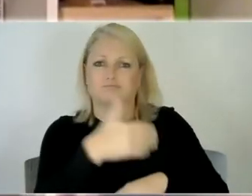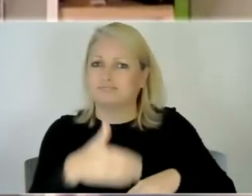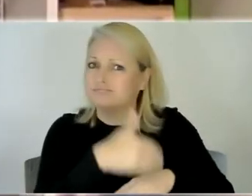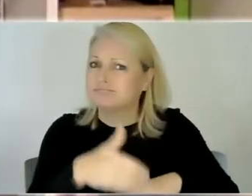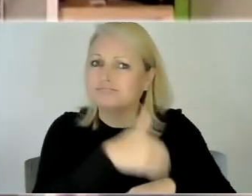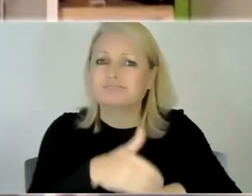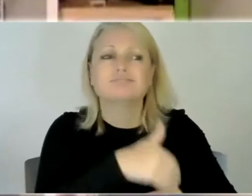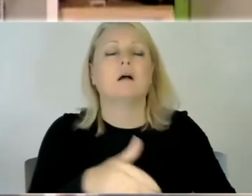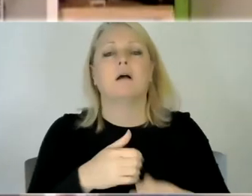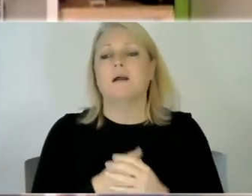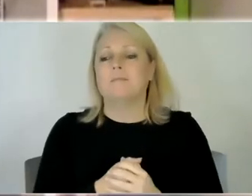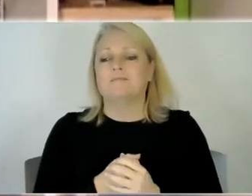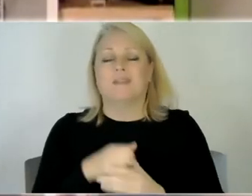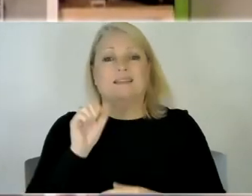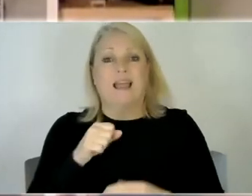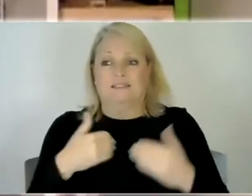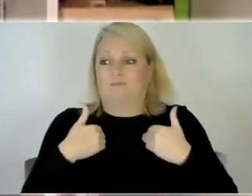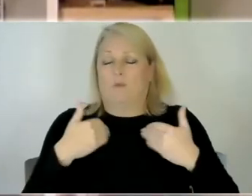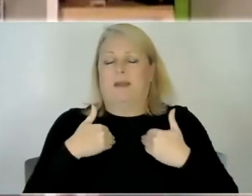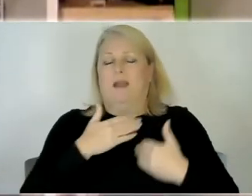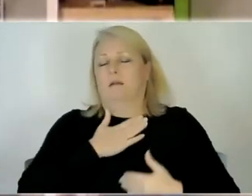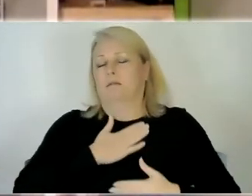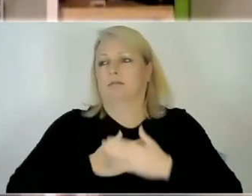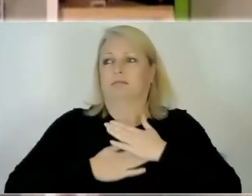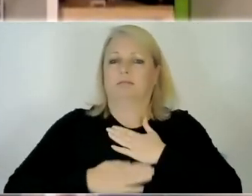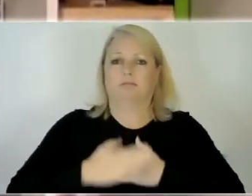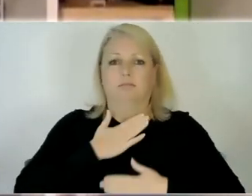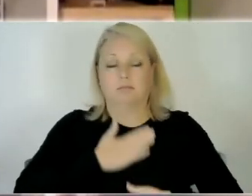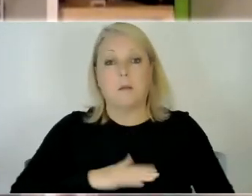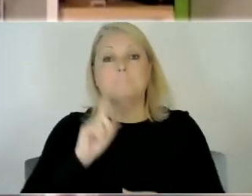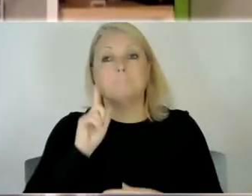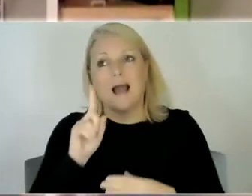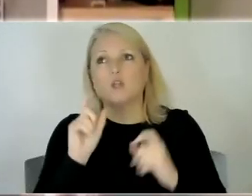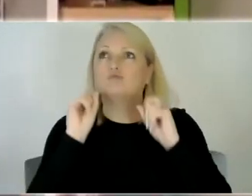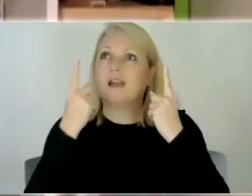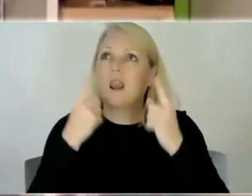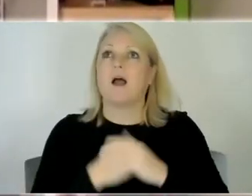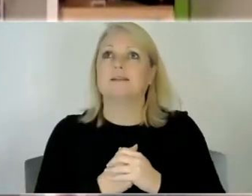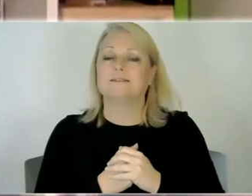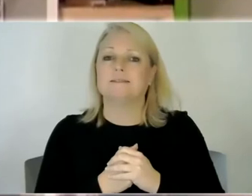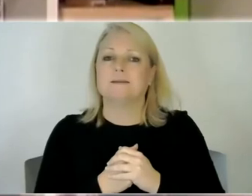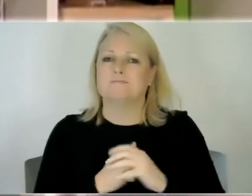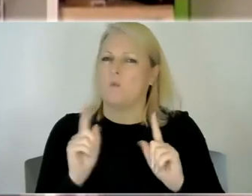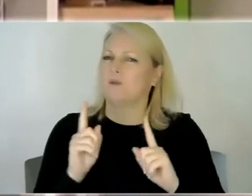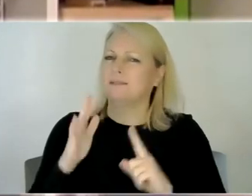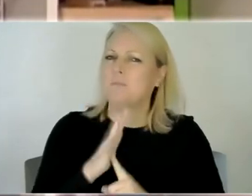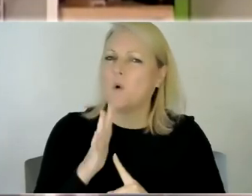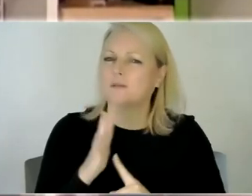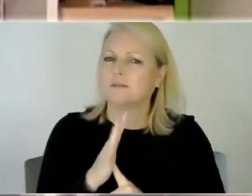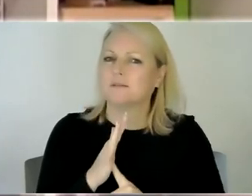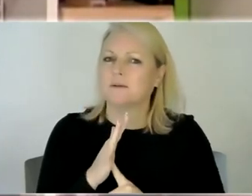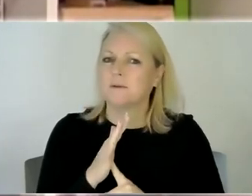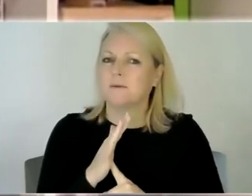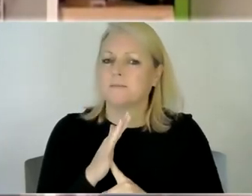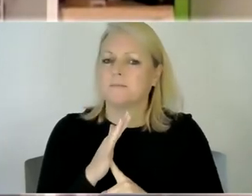takes its toll on you personally but then you you realize just what's important in life you realize that you know